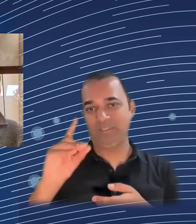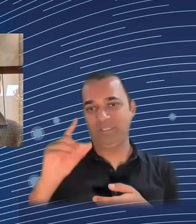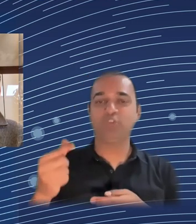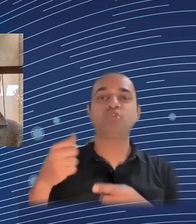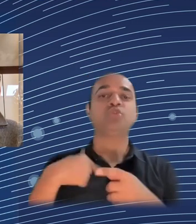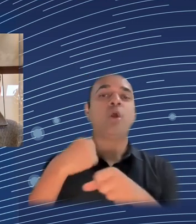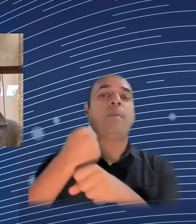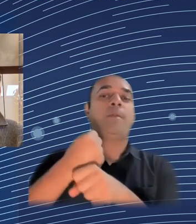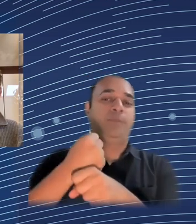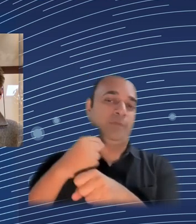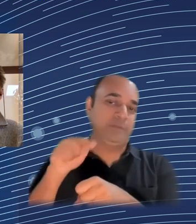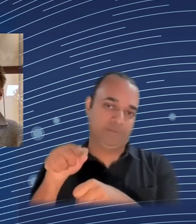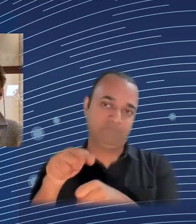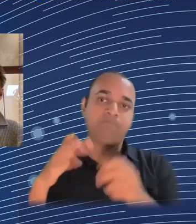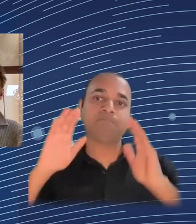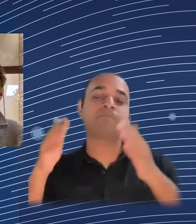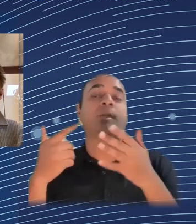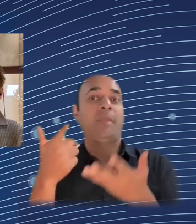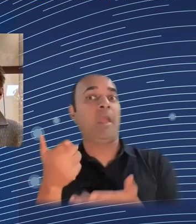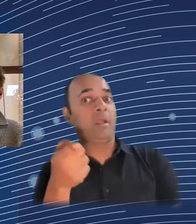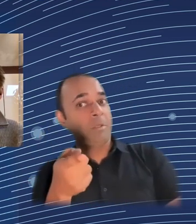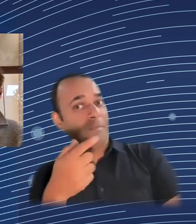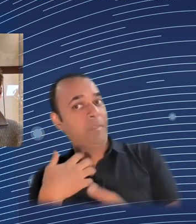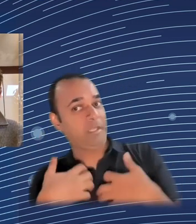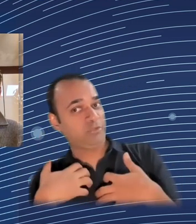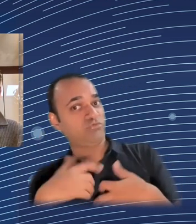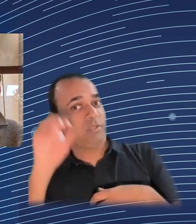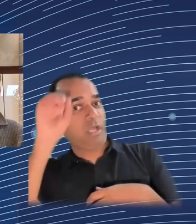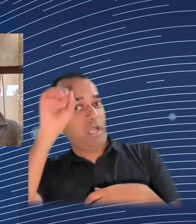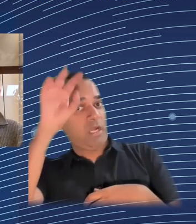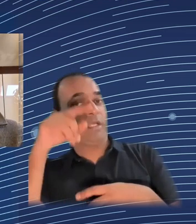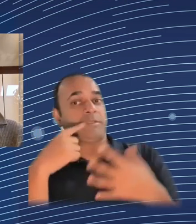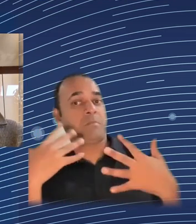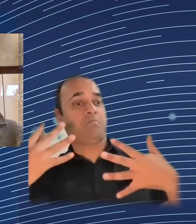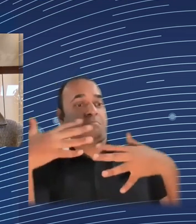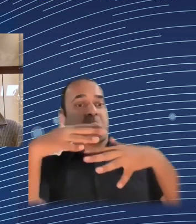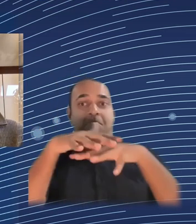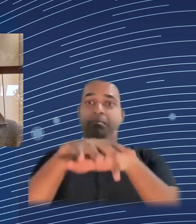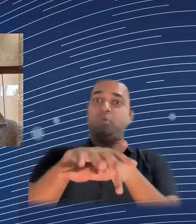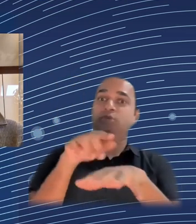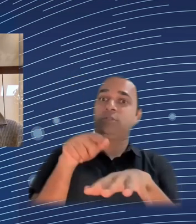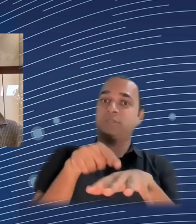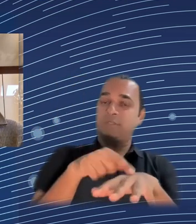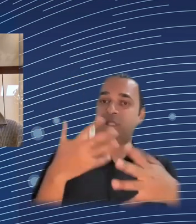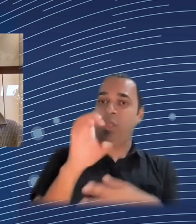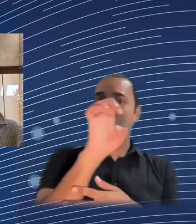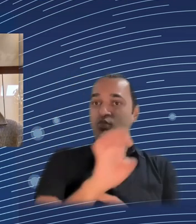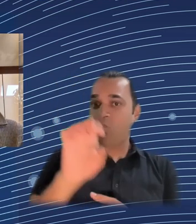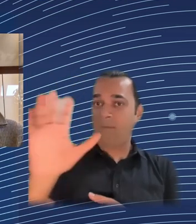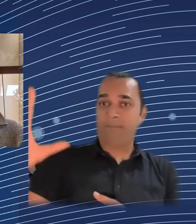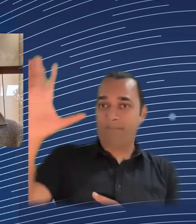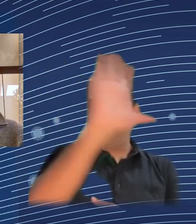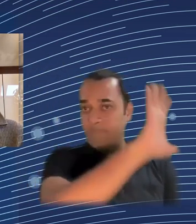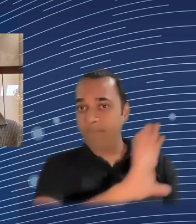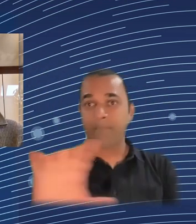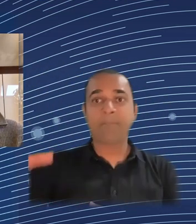sciences and humanities and very good because that's one of the missions of Horizon Europe now. And we have launched already a